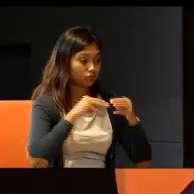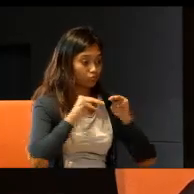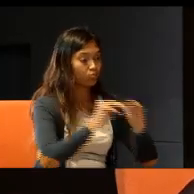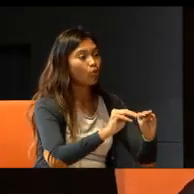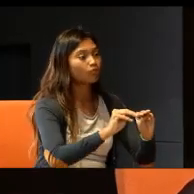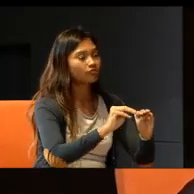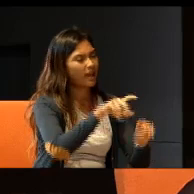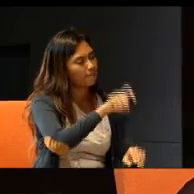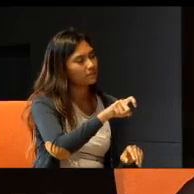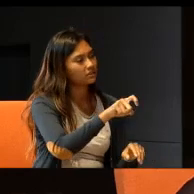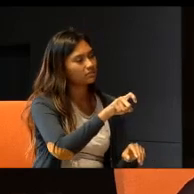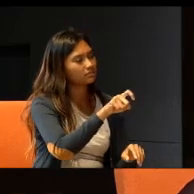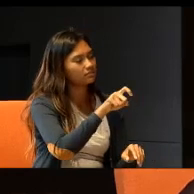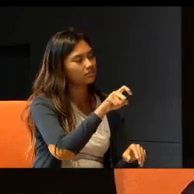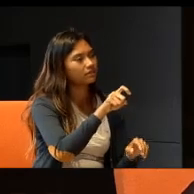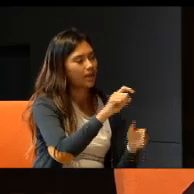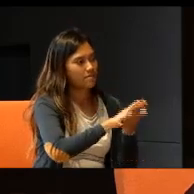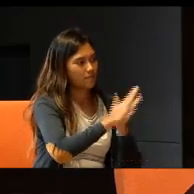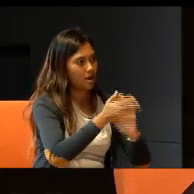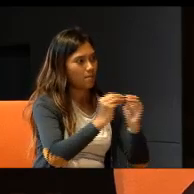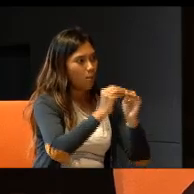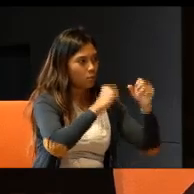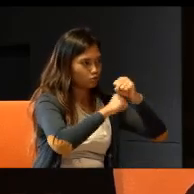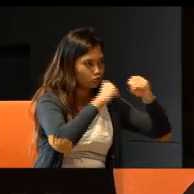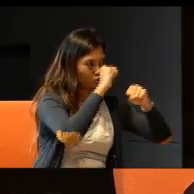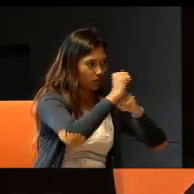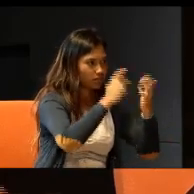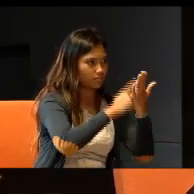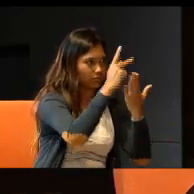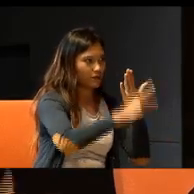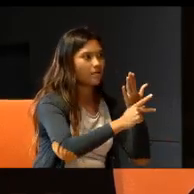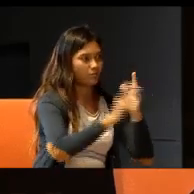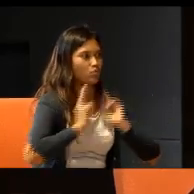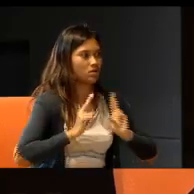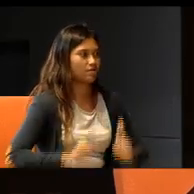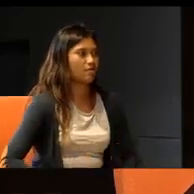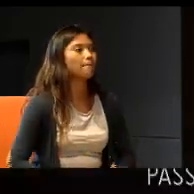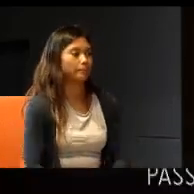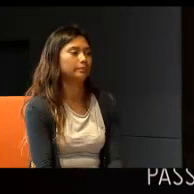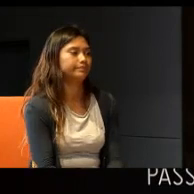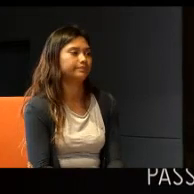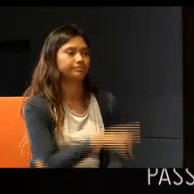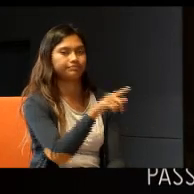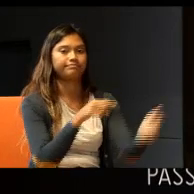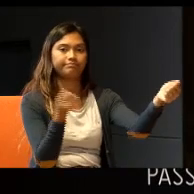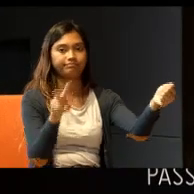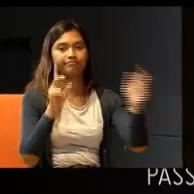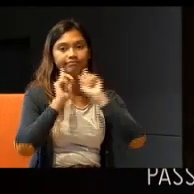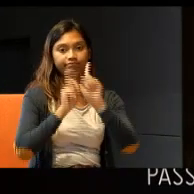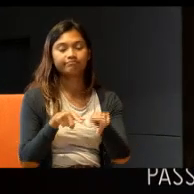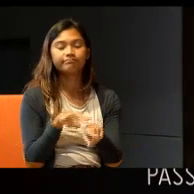it needs to be in, it needs to become a structured program, that is uniform across the school. Yes. I would like to